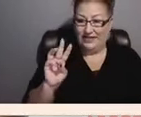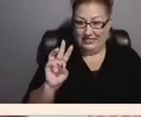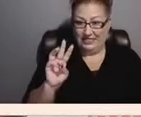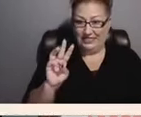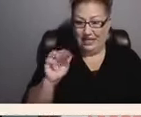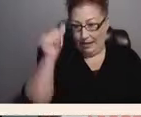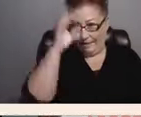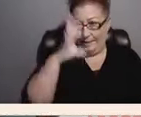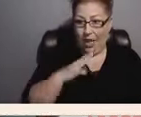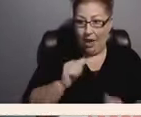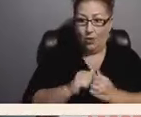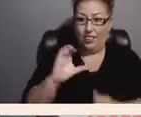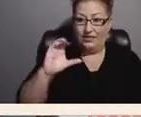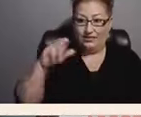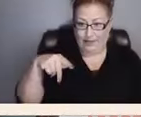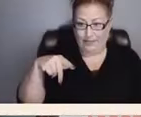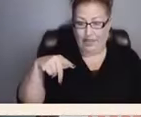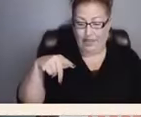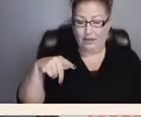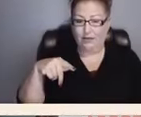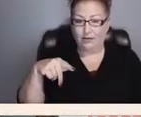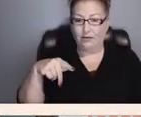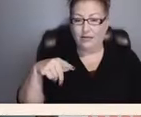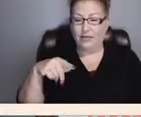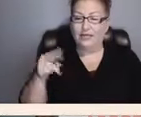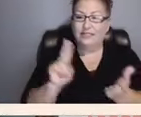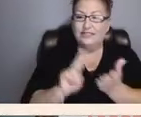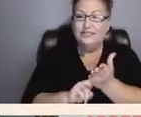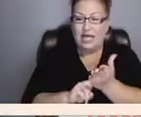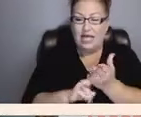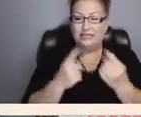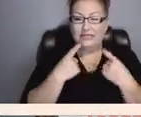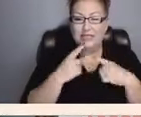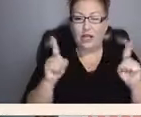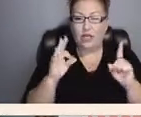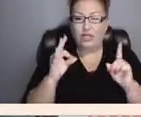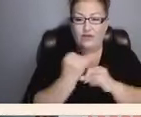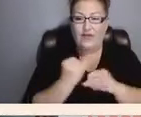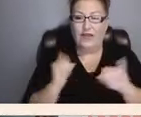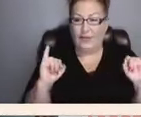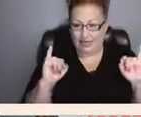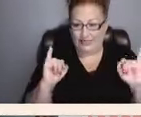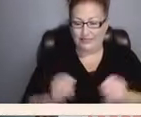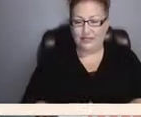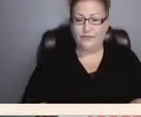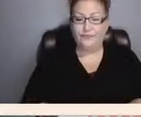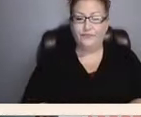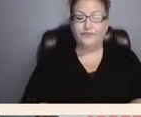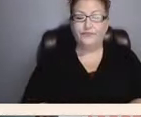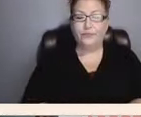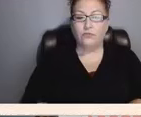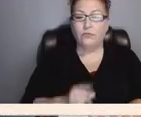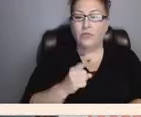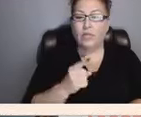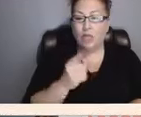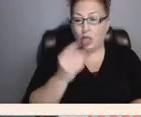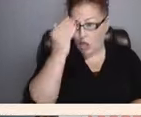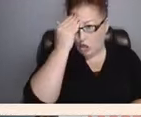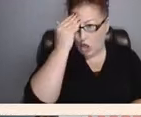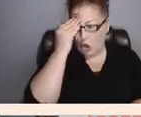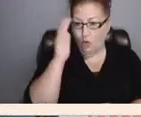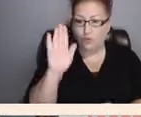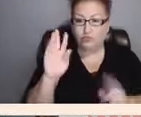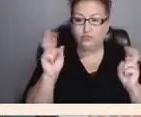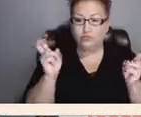palsy, signs the Declaration of Independence. He is known for saying, my hands tremble,